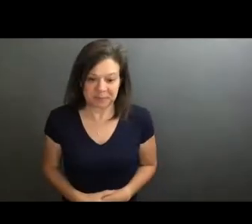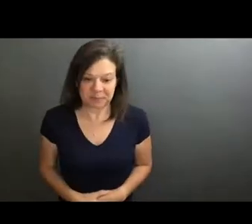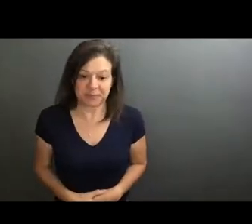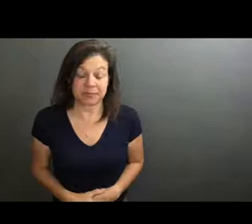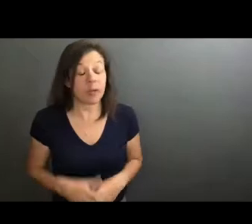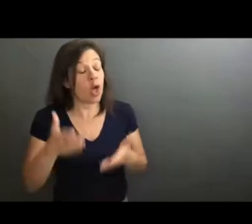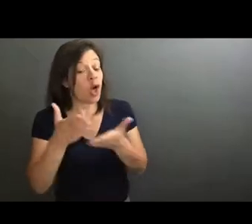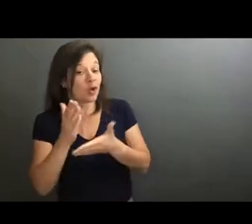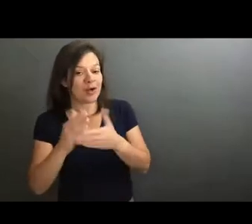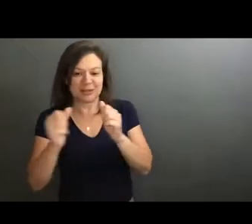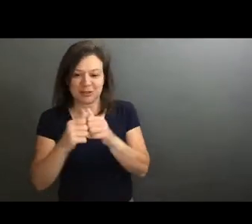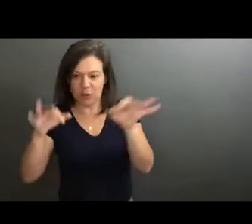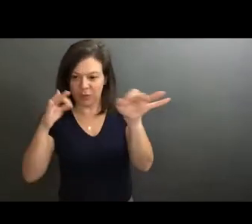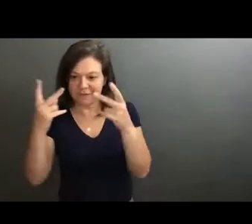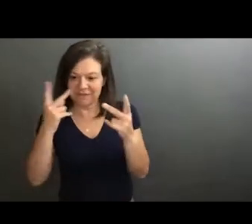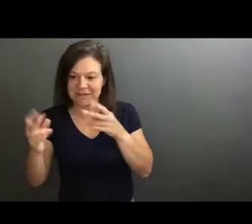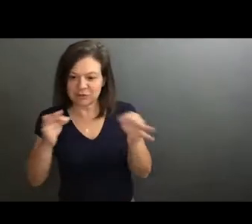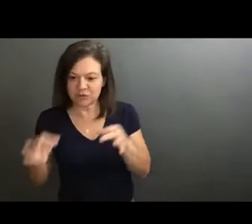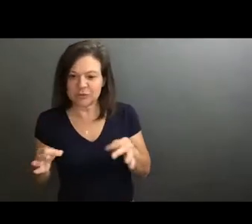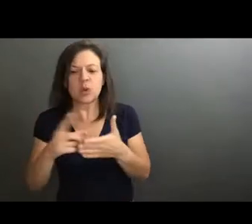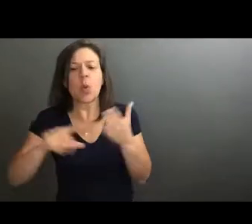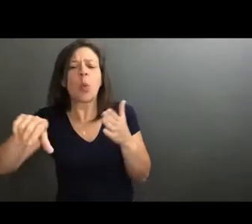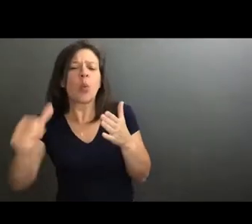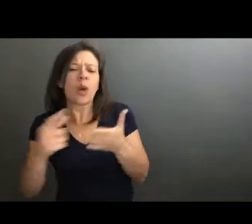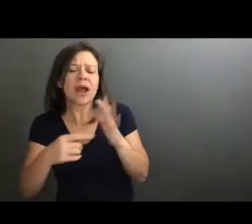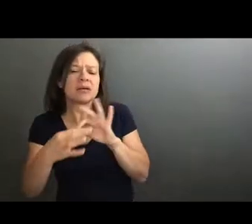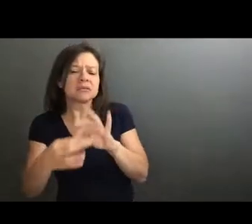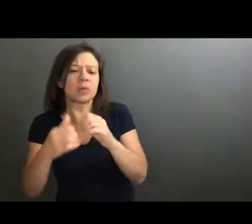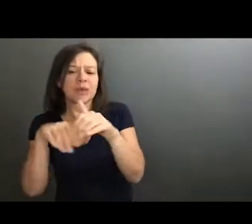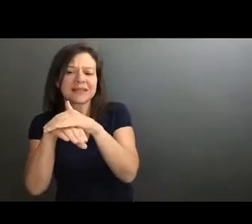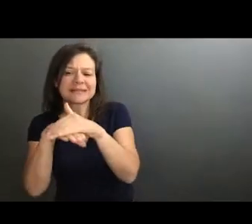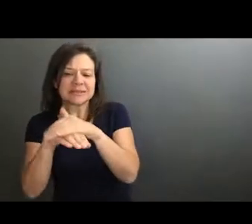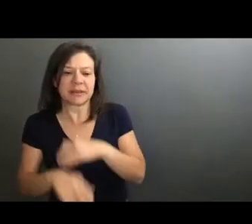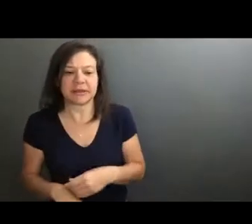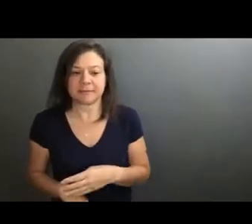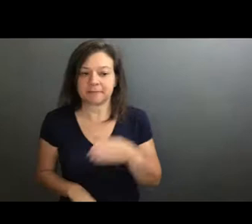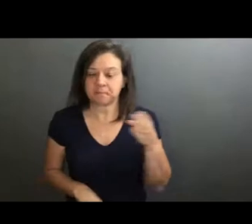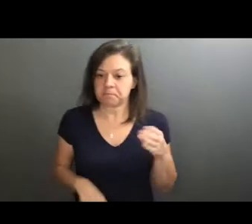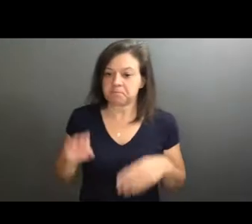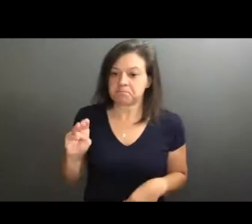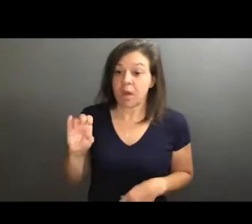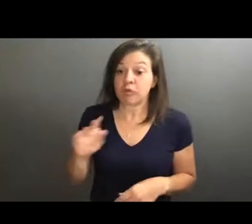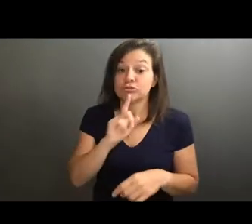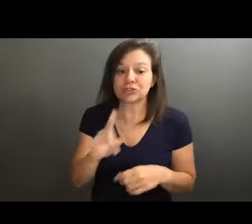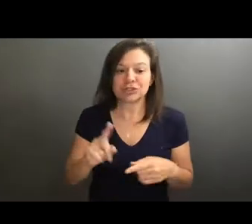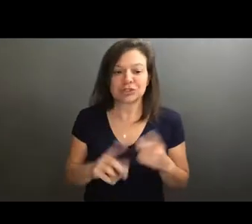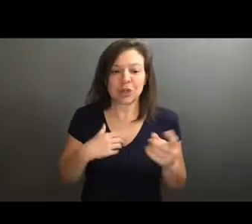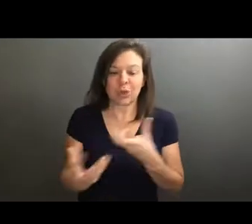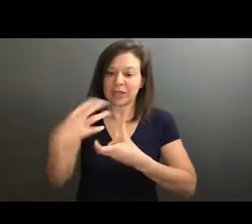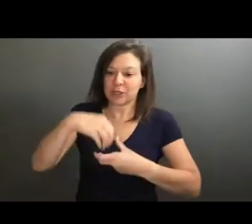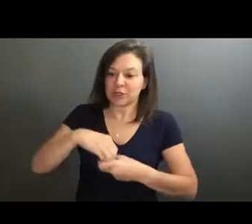All right. So we have the description. What else would be an aspect of an accessible interview? Sure. So including